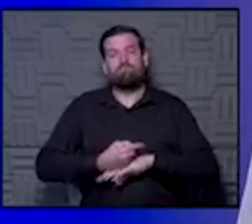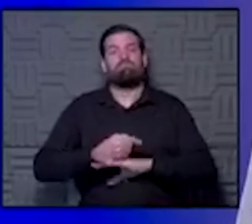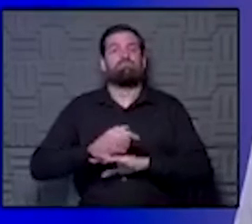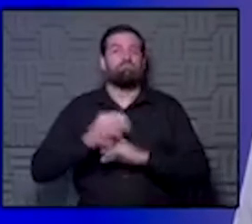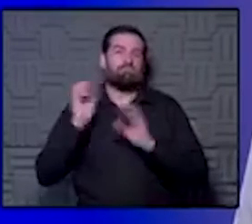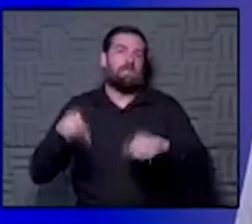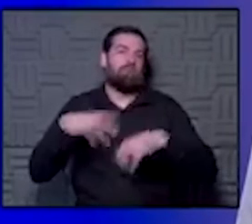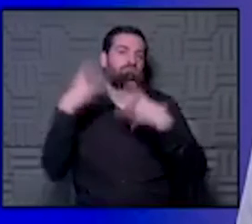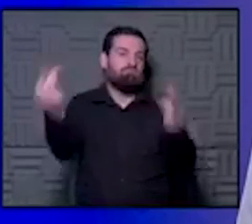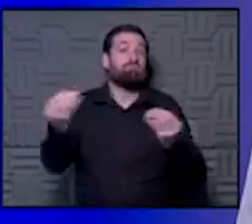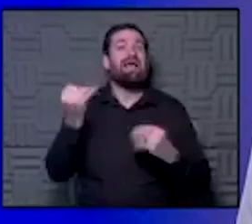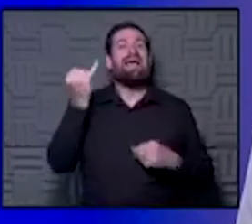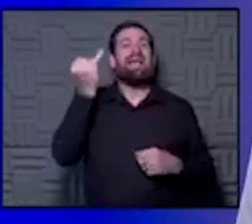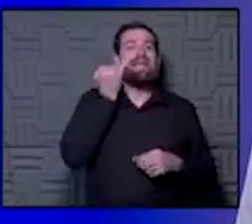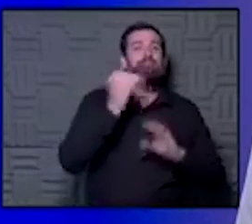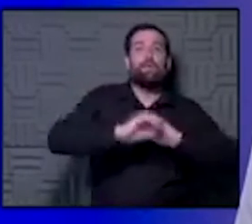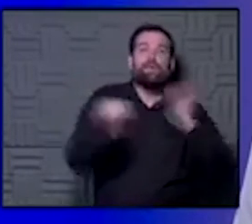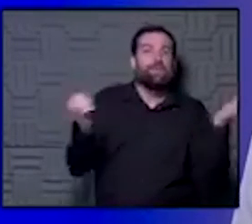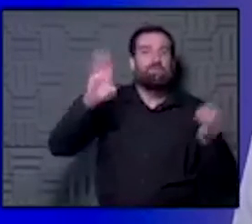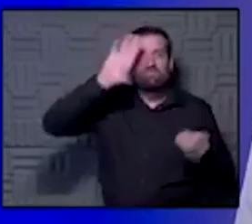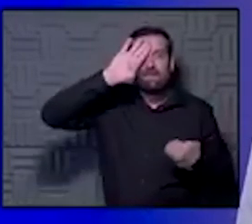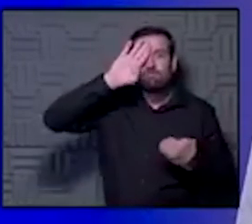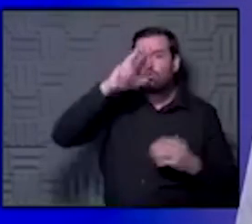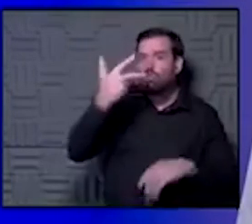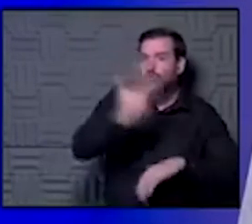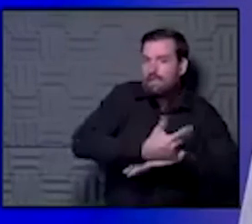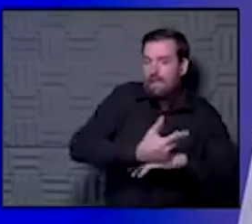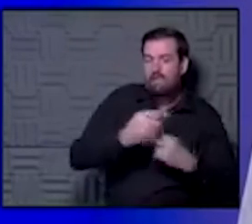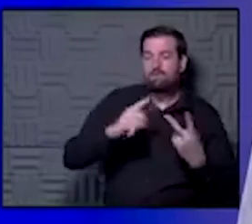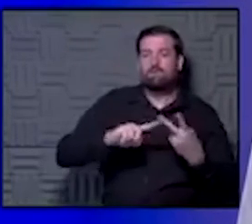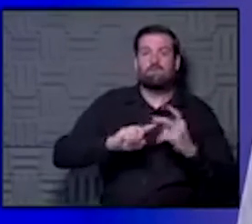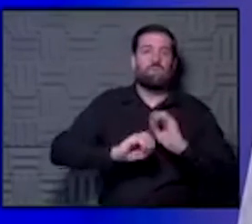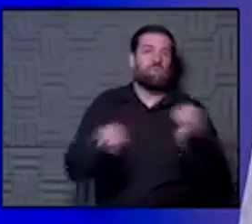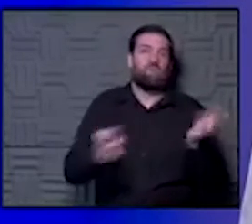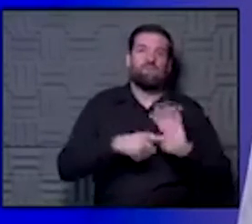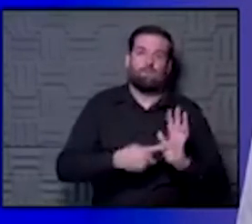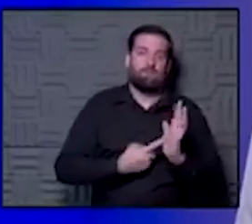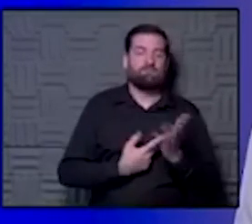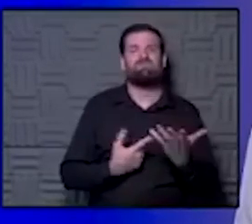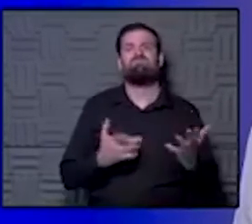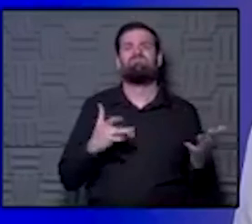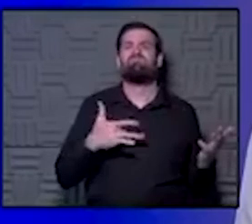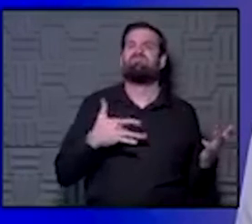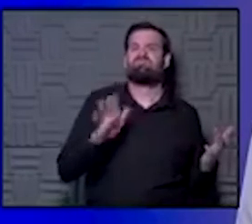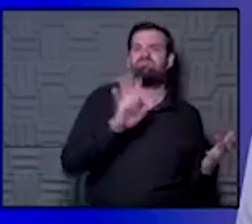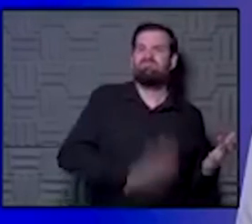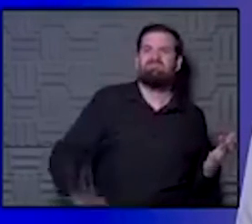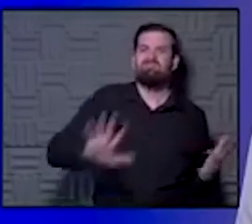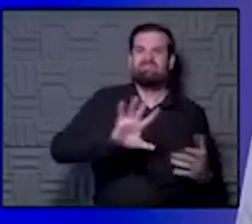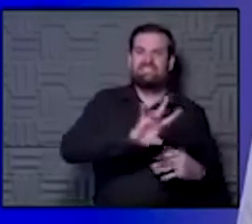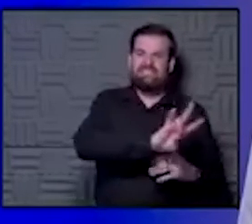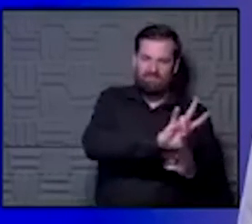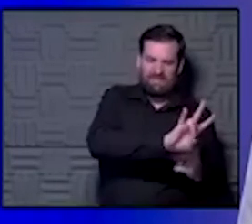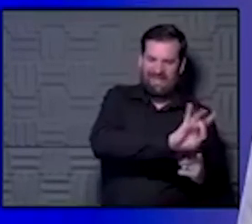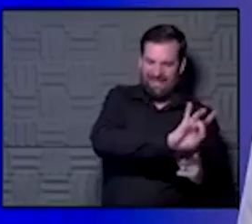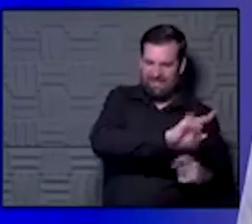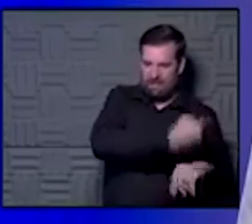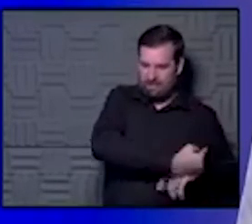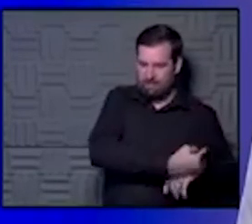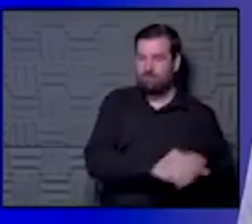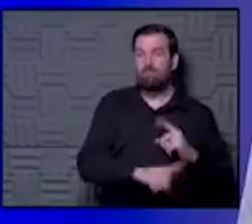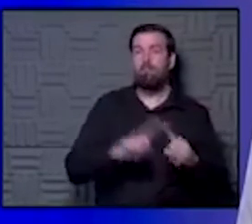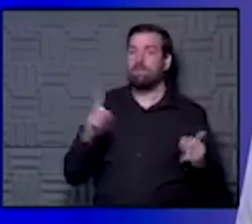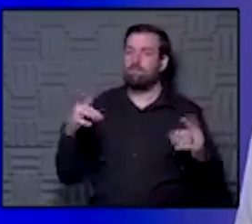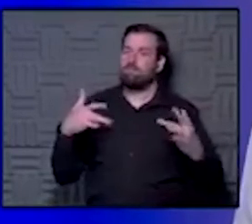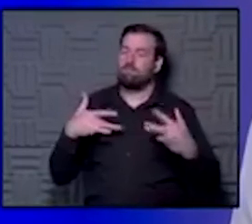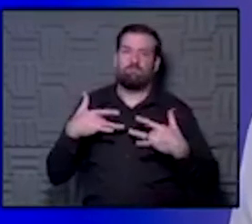in symptoms and fever free for three days. So we say about 10 days. It's probably more of the seven to eight day range. But